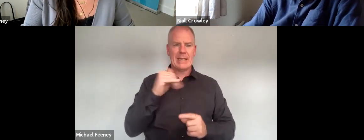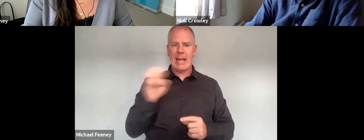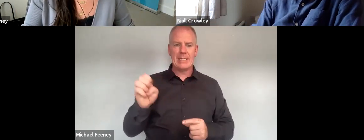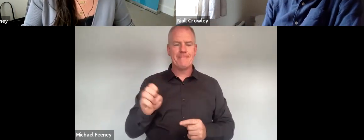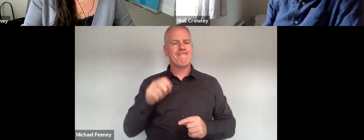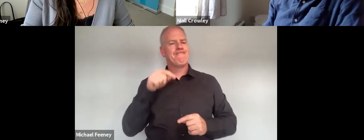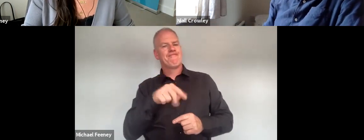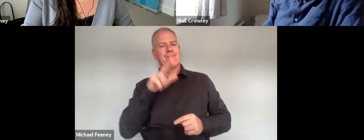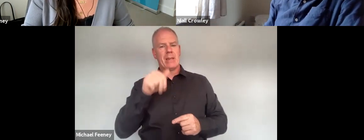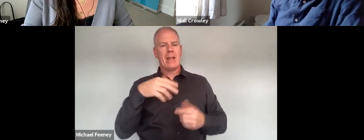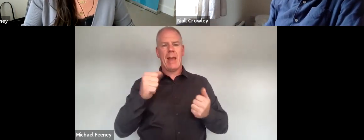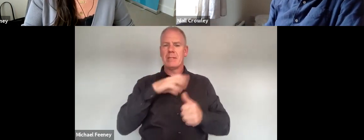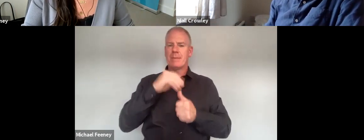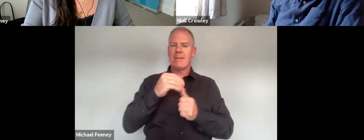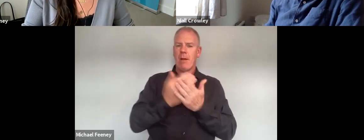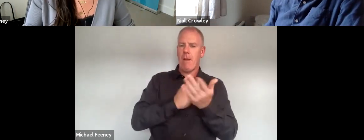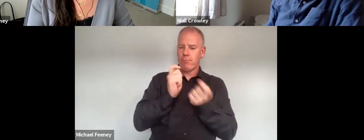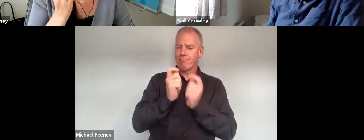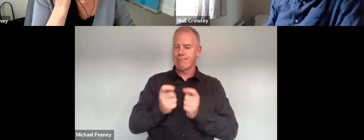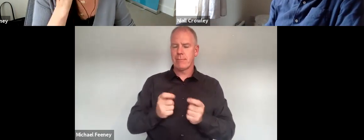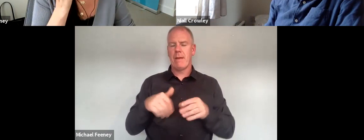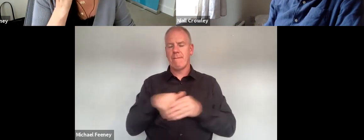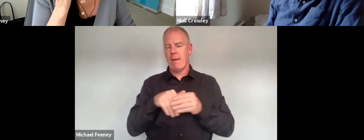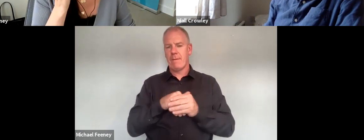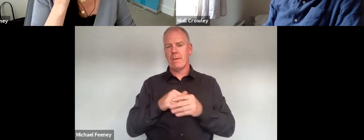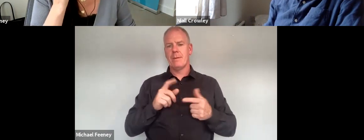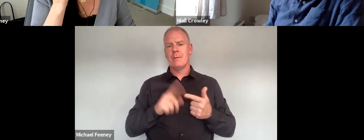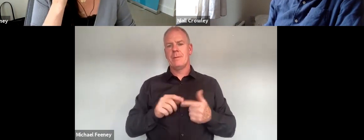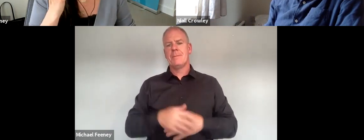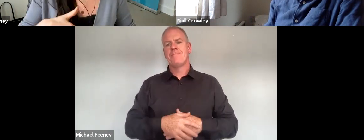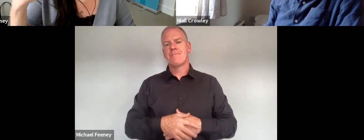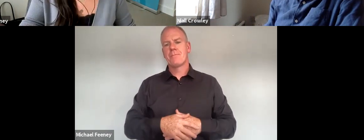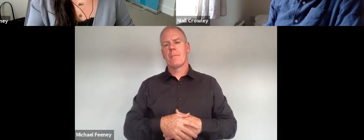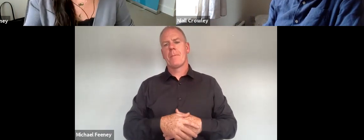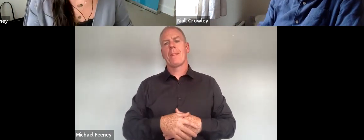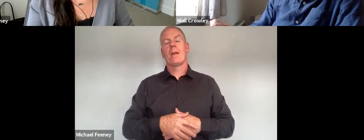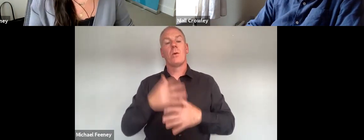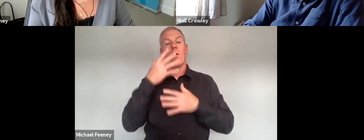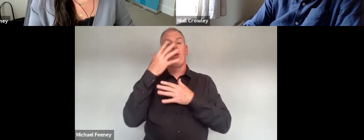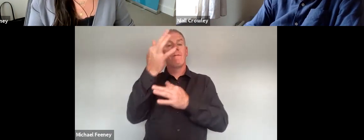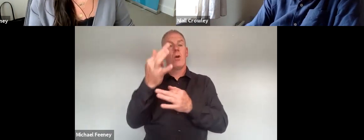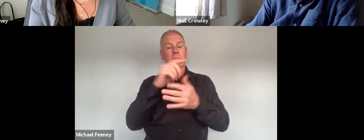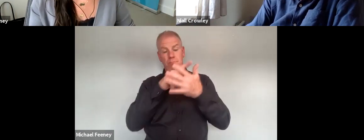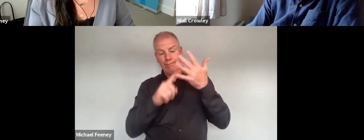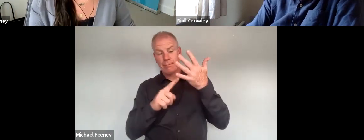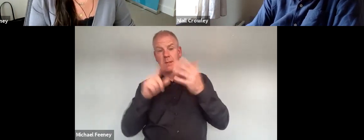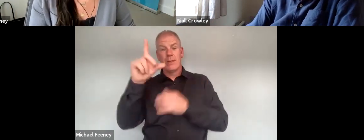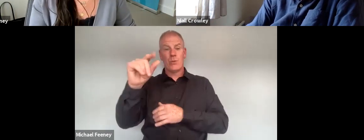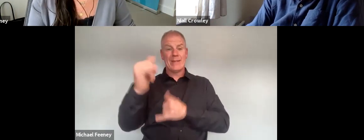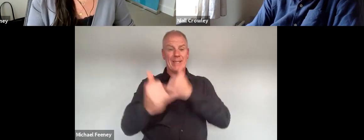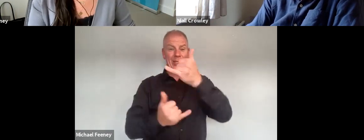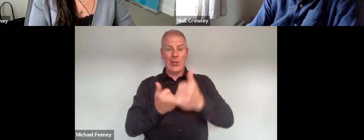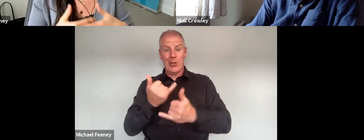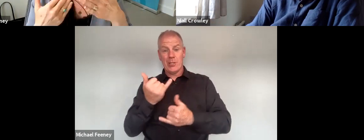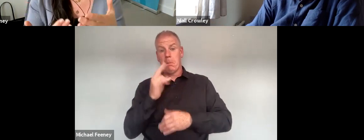take some specific legislative provisions to address that so if we're looking ahead to those to the next 20 years if you